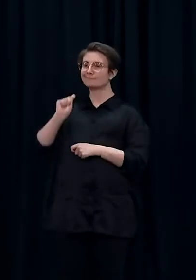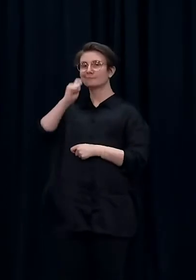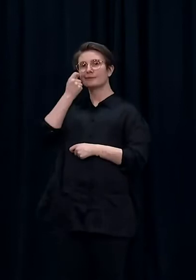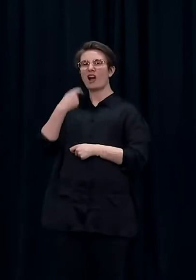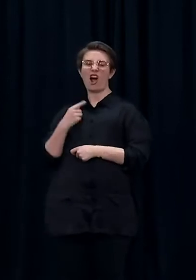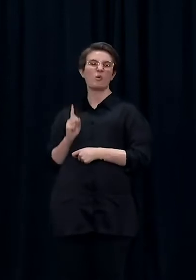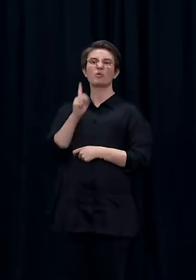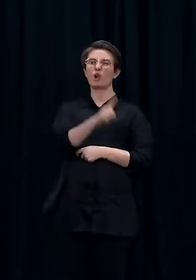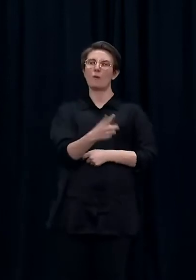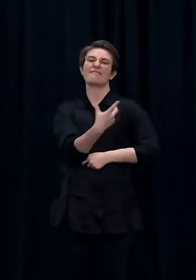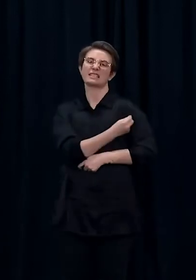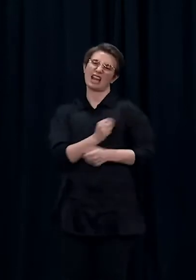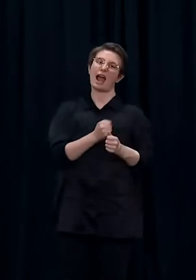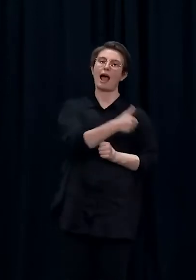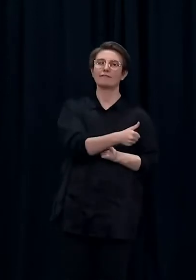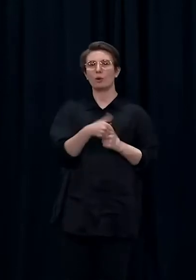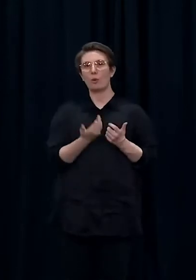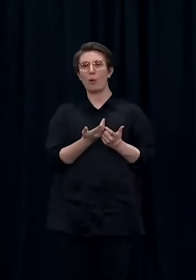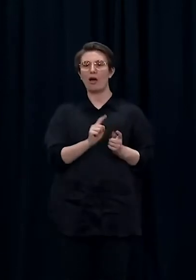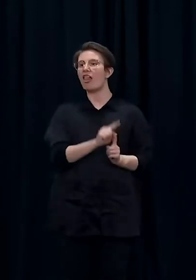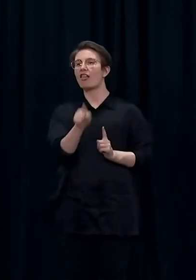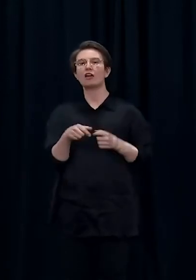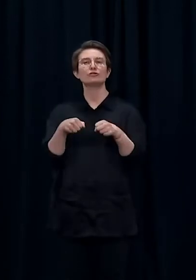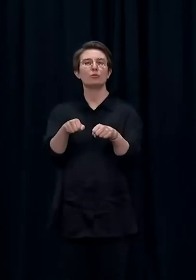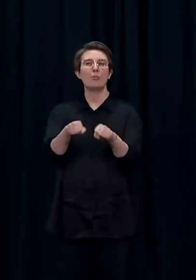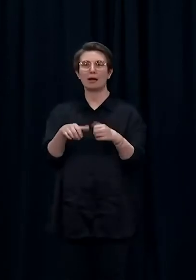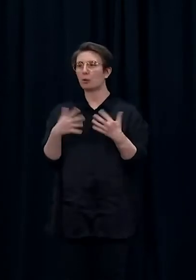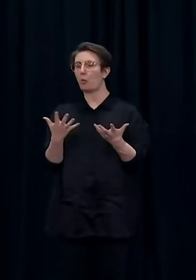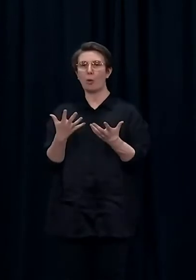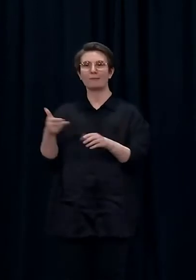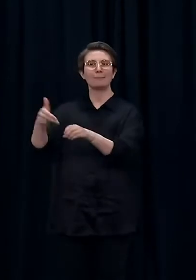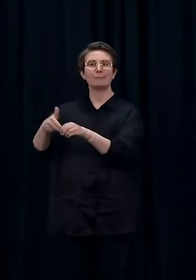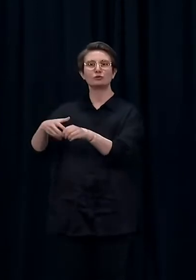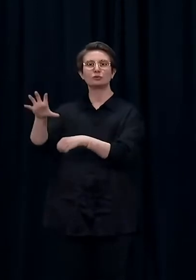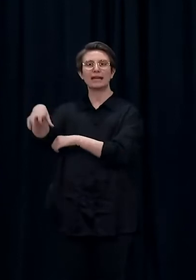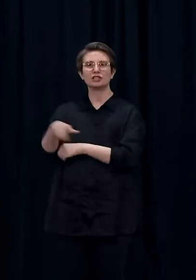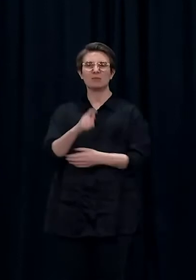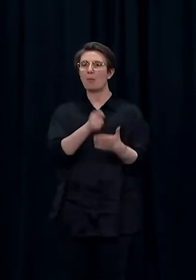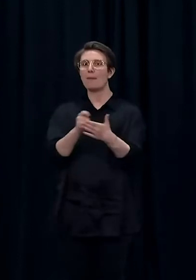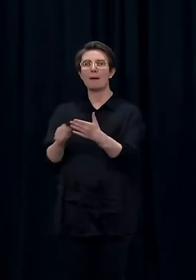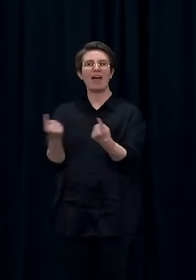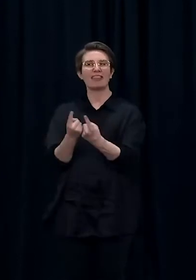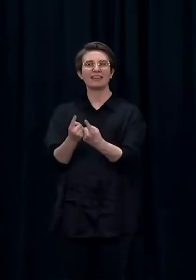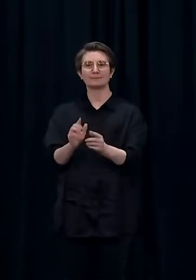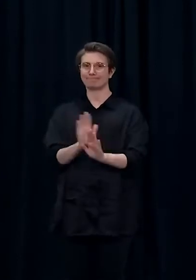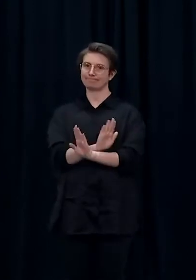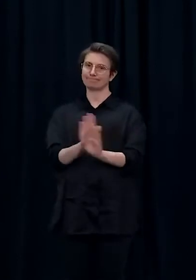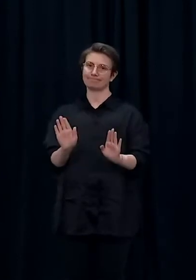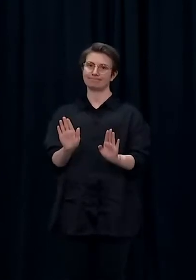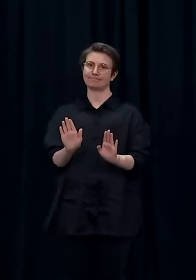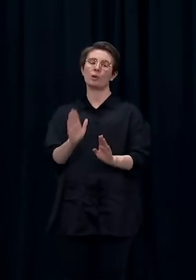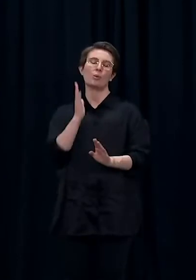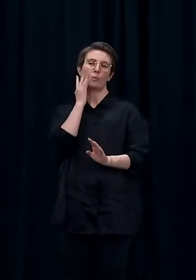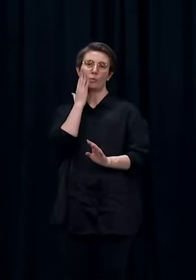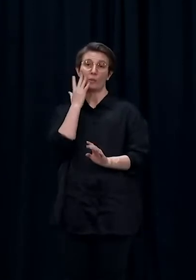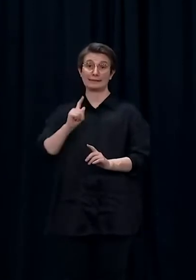Please don't visit the pharmacy or the supermarket or the petrol station. It's very important and the most important thing people can